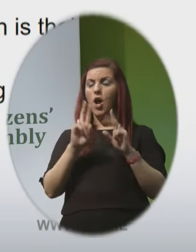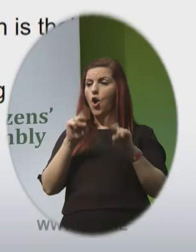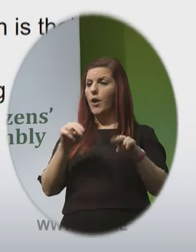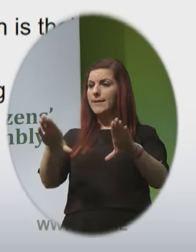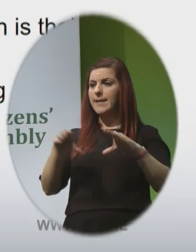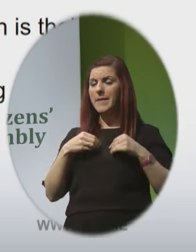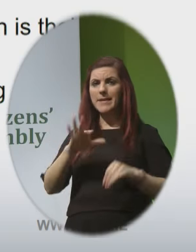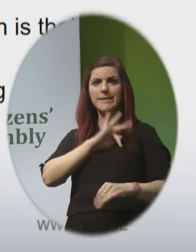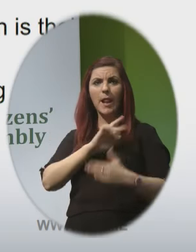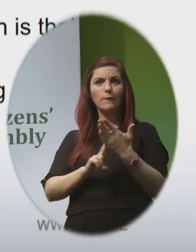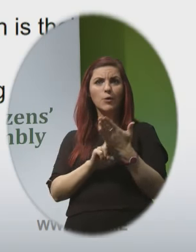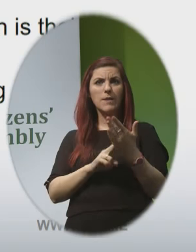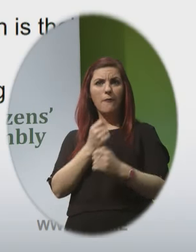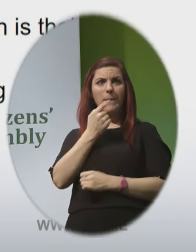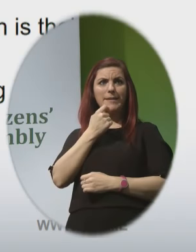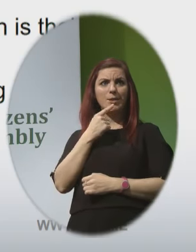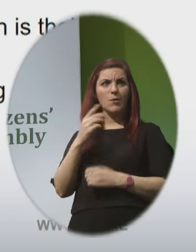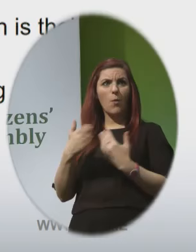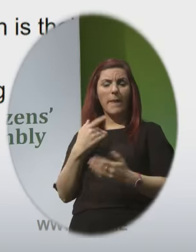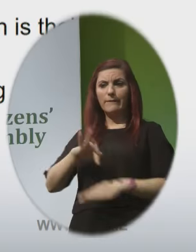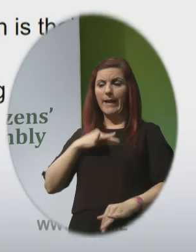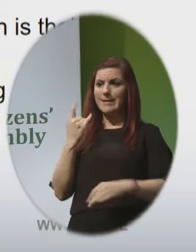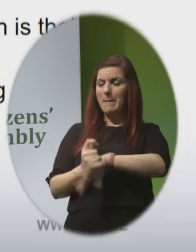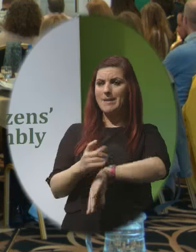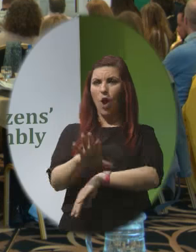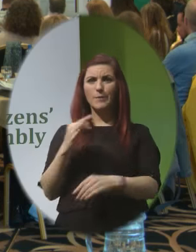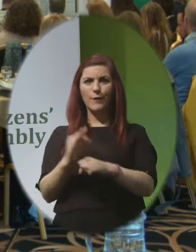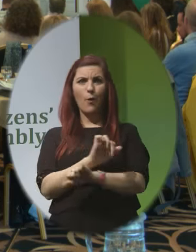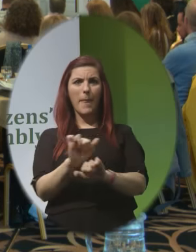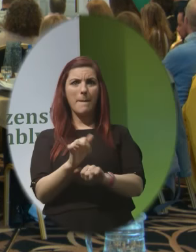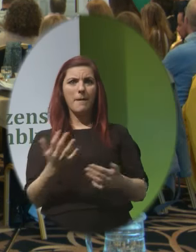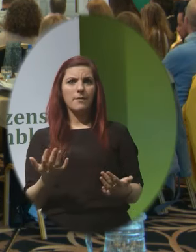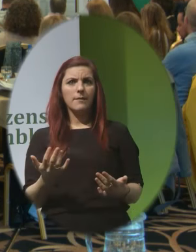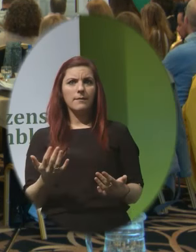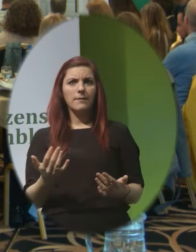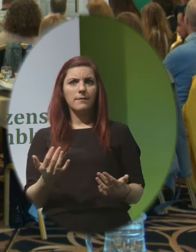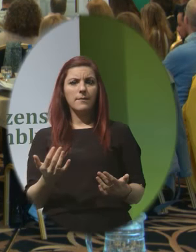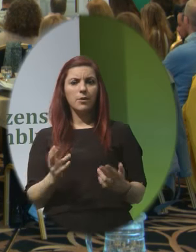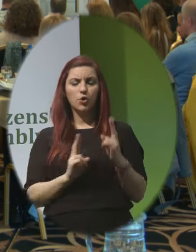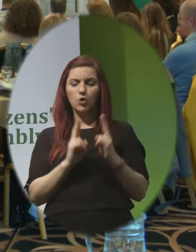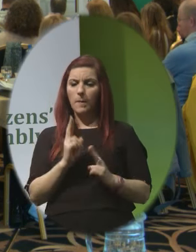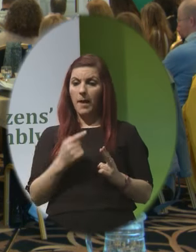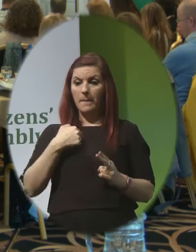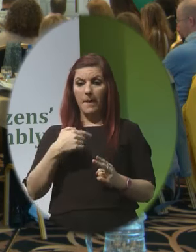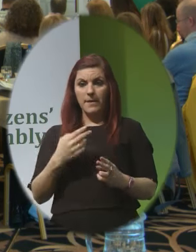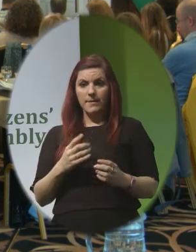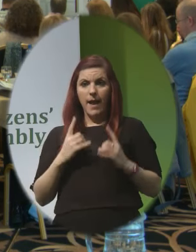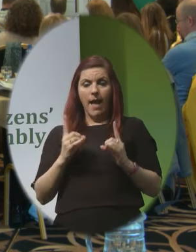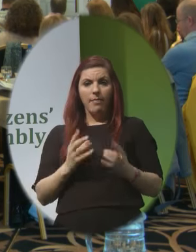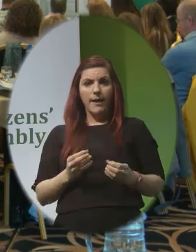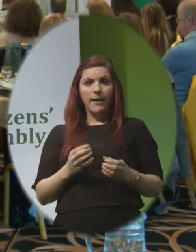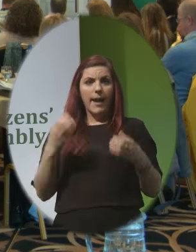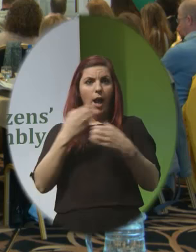-use of medication is what they seem to feel is their best or maybe only option and as a healthcare provider we would not